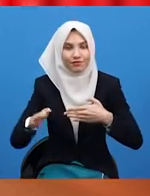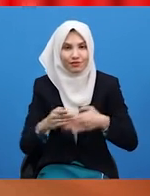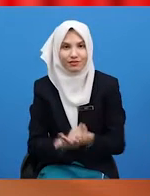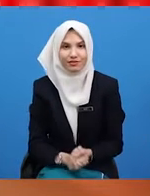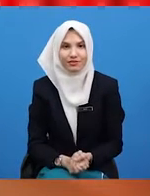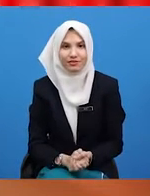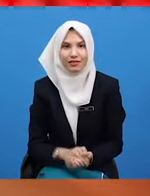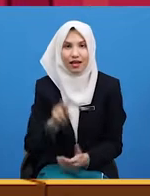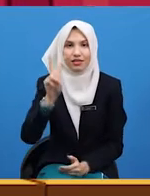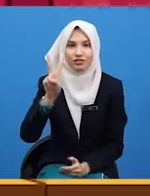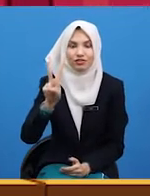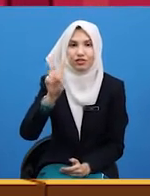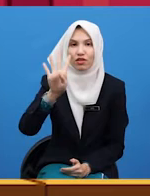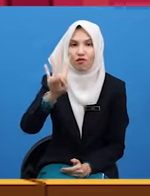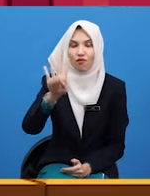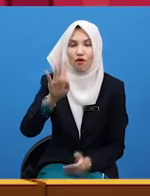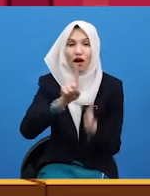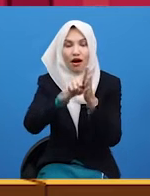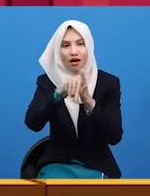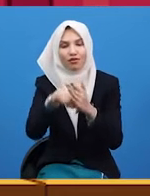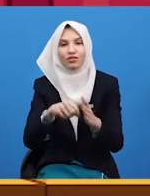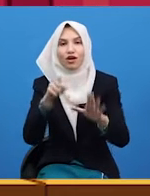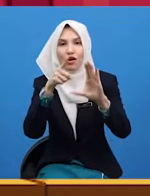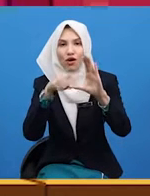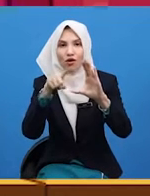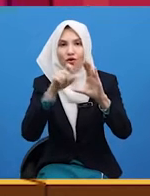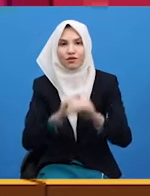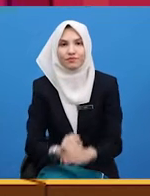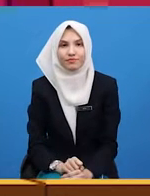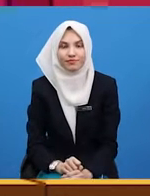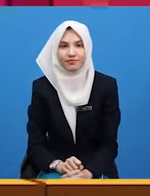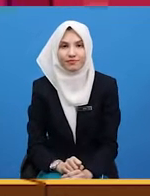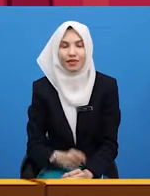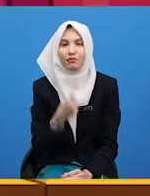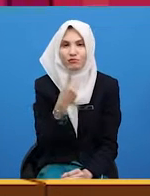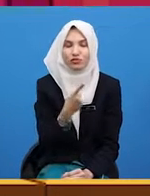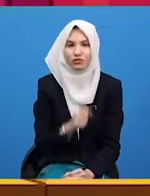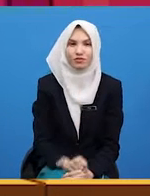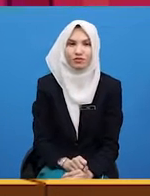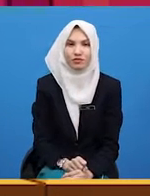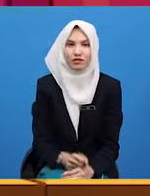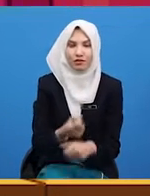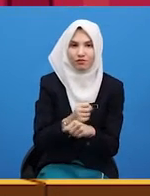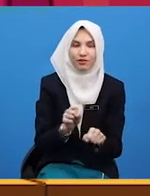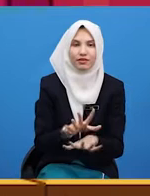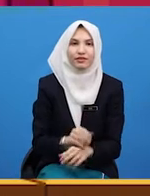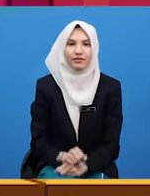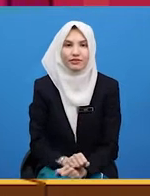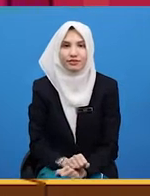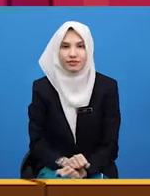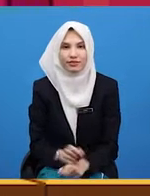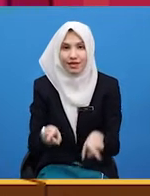to touch on 24 hour clock. I'm sure you have already seen this, boys and girls.